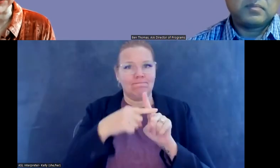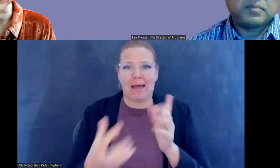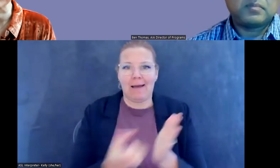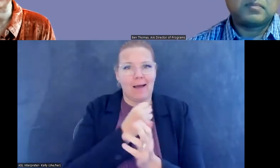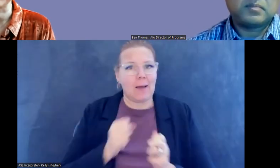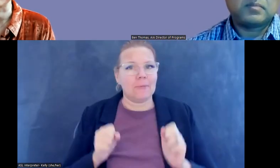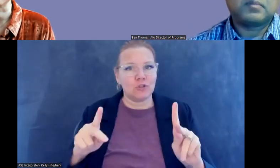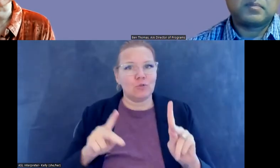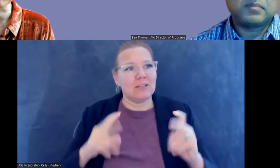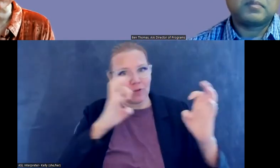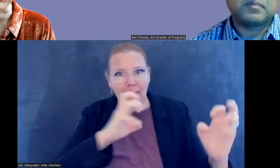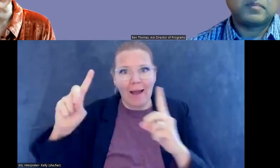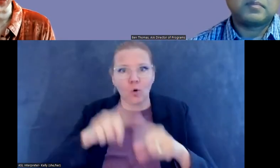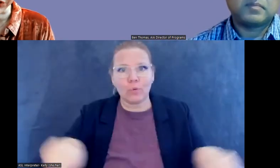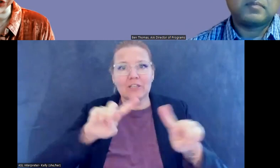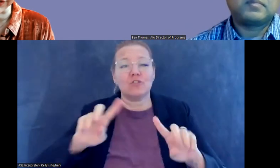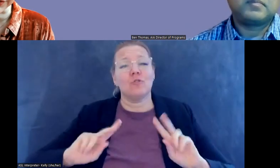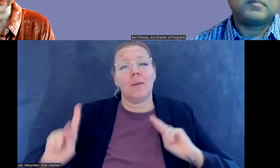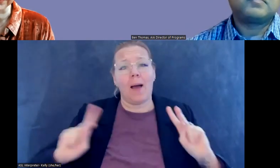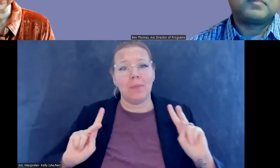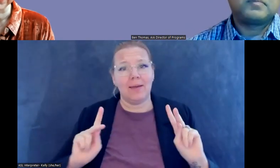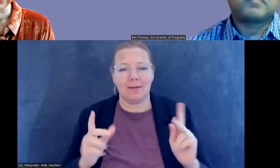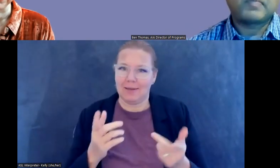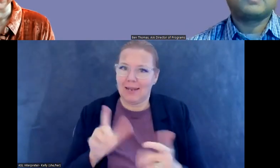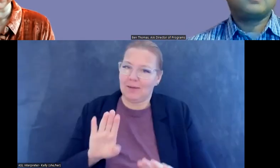more outreach to the public and further fulfill their own missions.